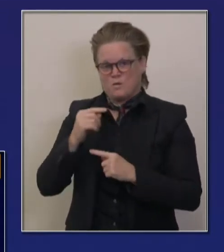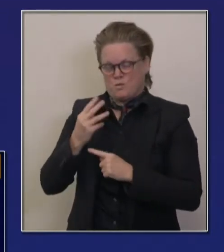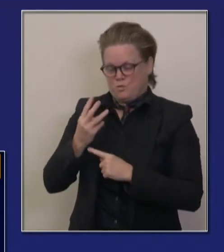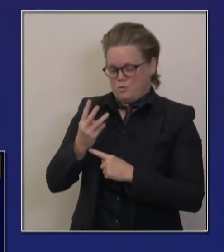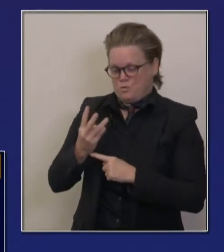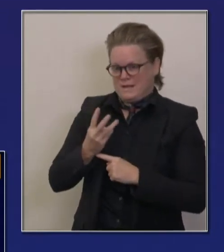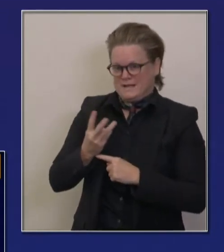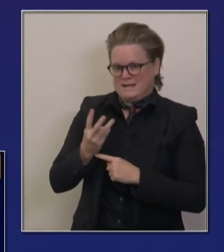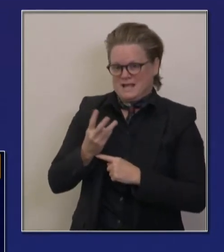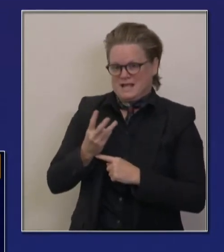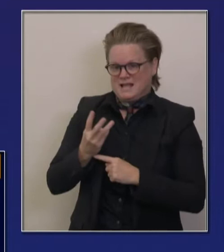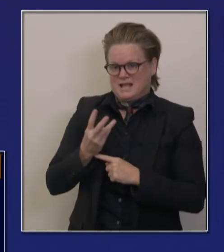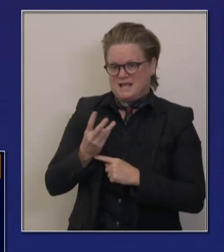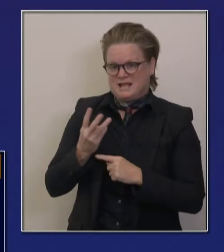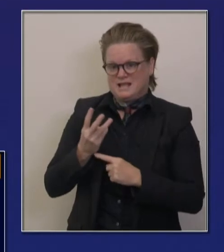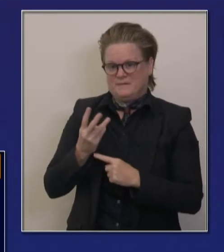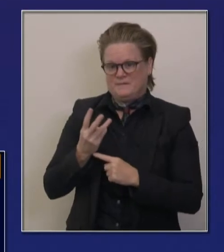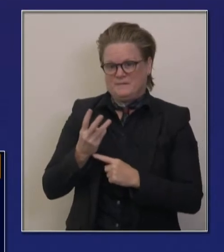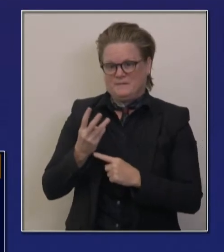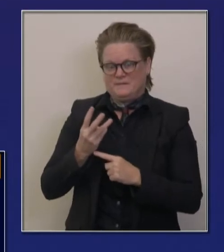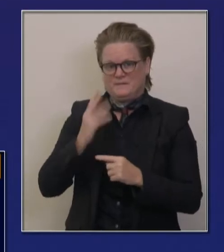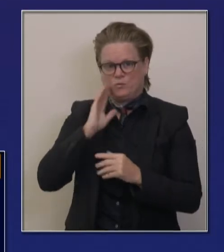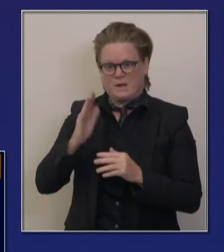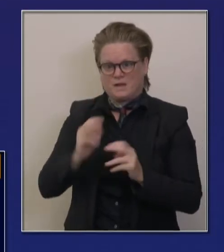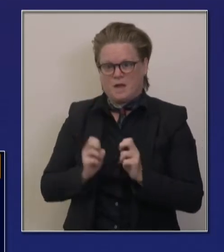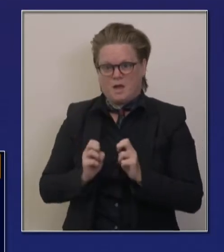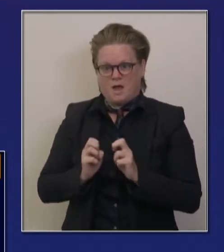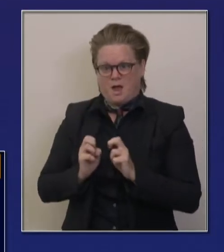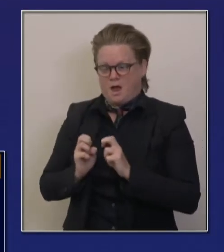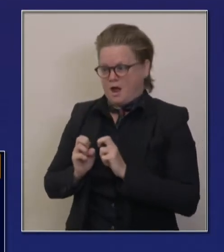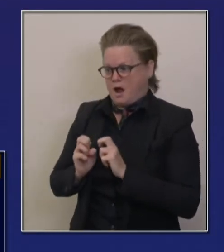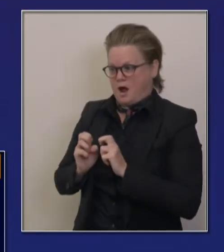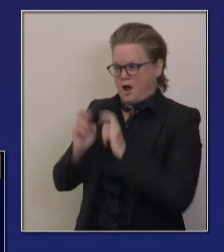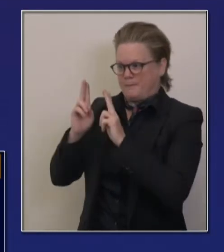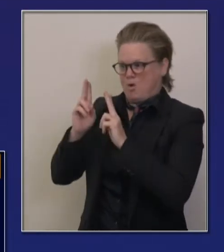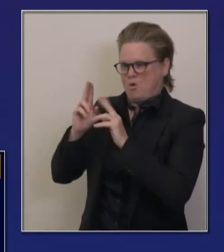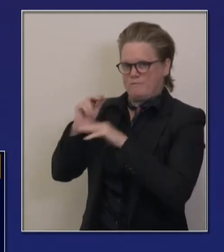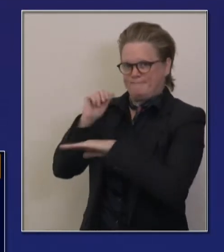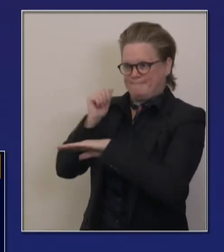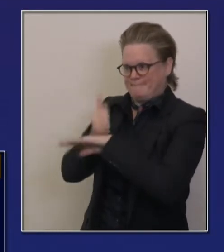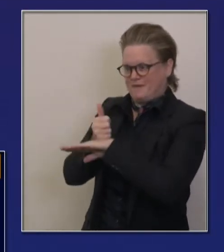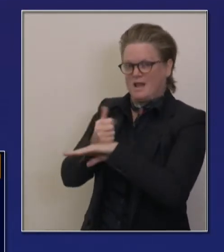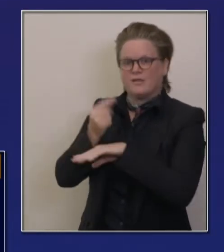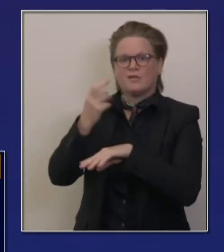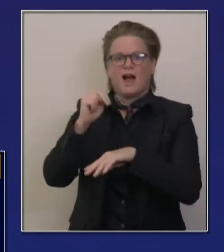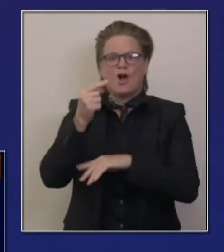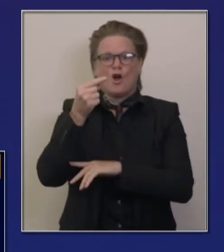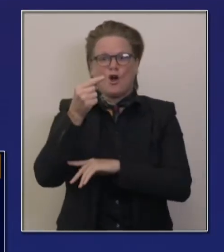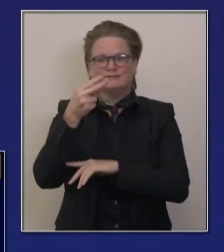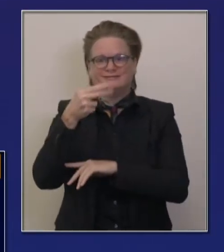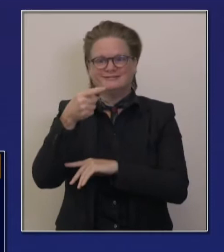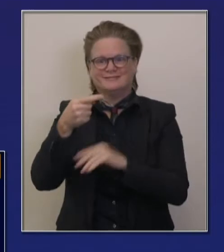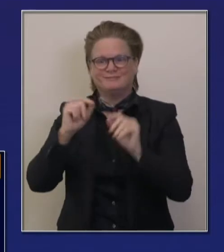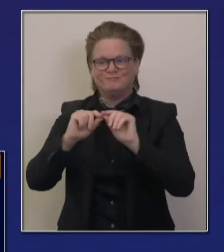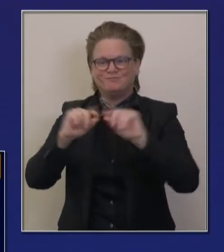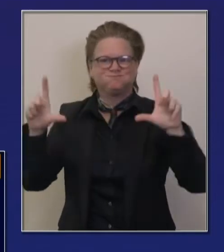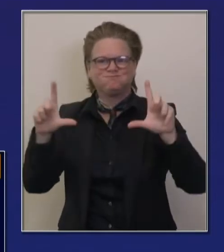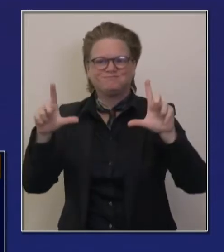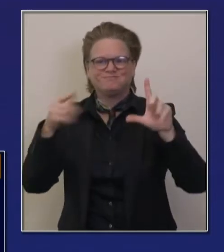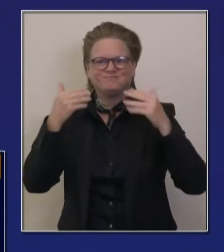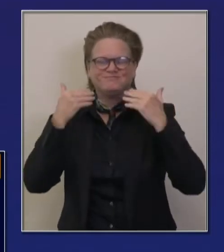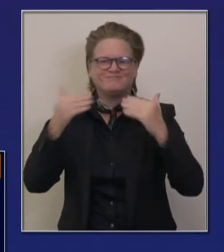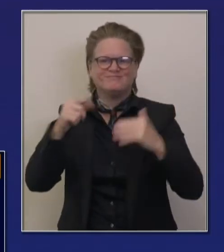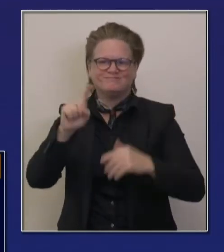uh, application of this new available technology. This will just prompt to remind you that you have the